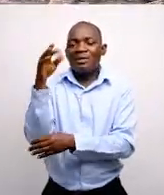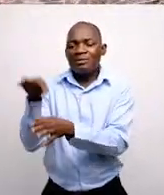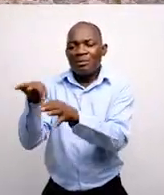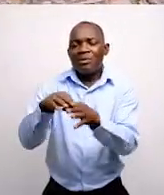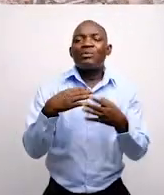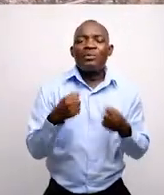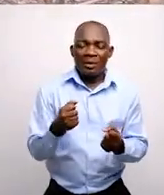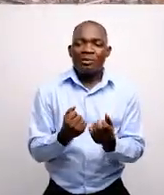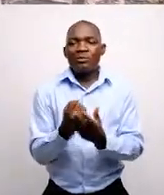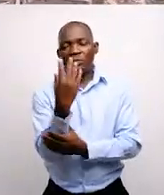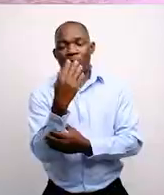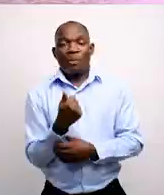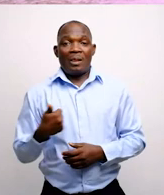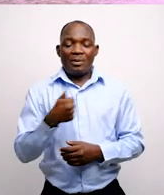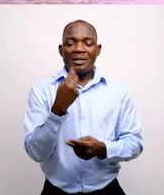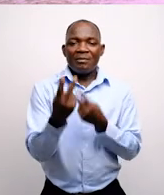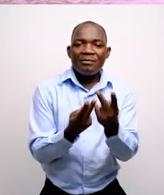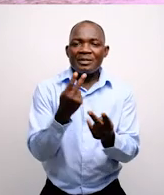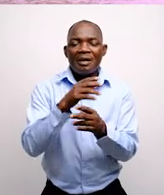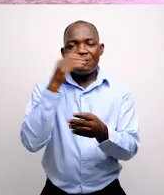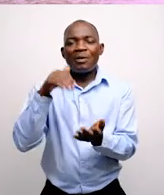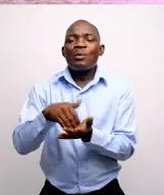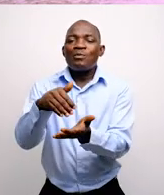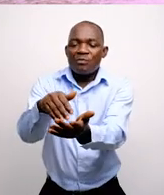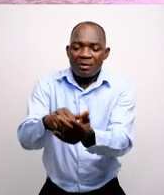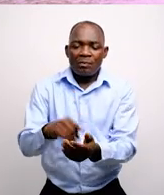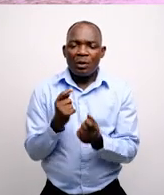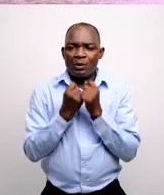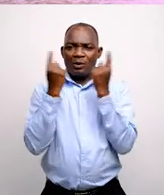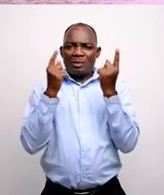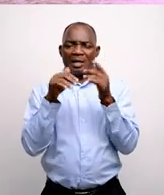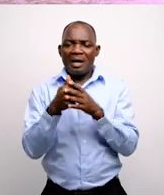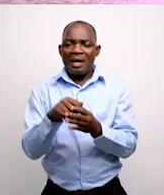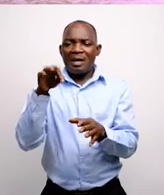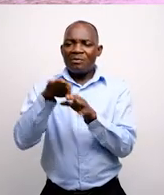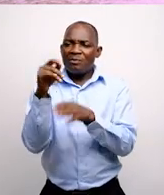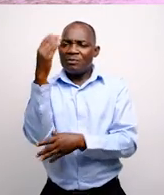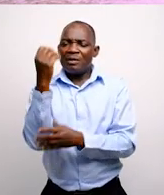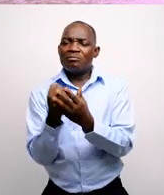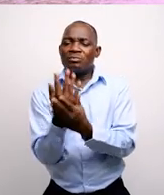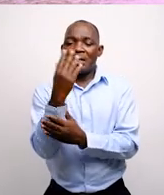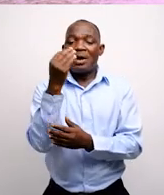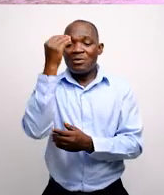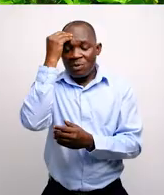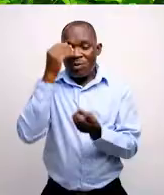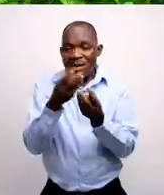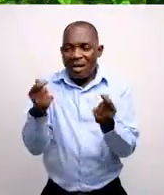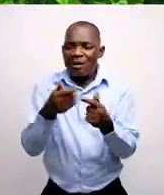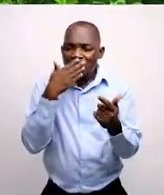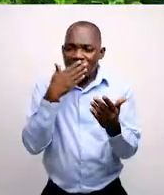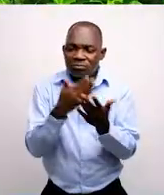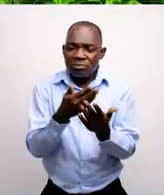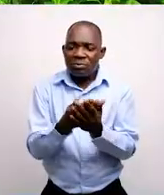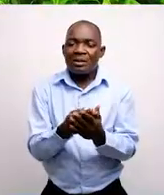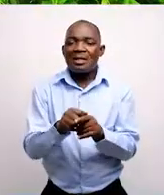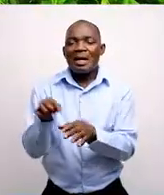the trees to grow well. We visited the farm and were impressed with the growth of the trees. We know